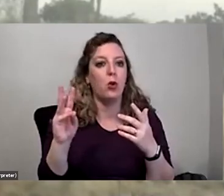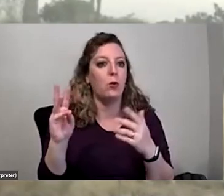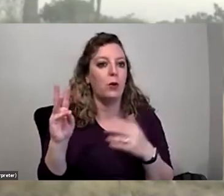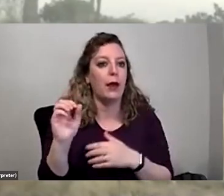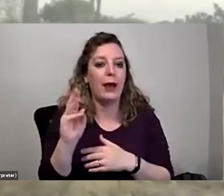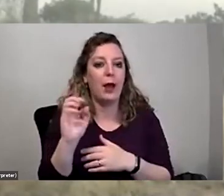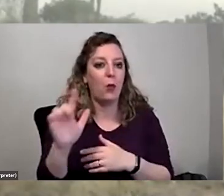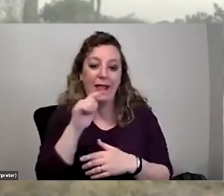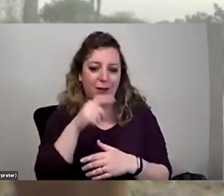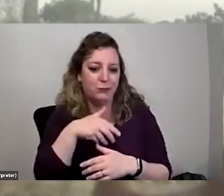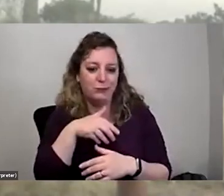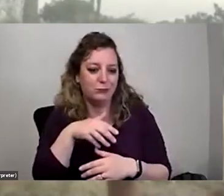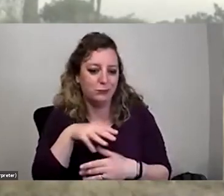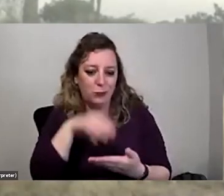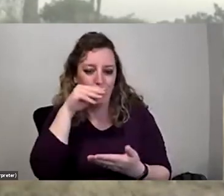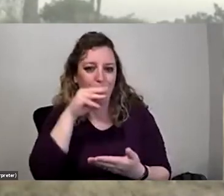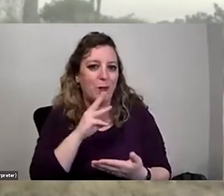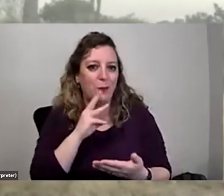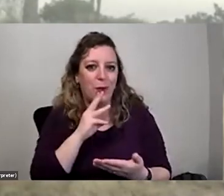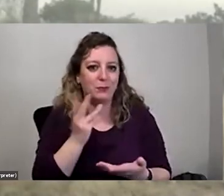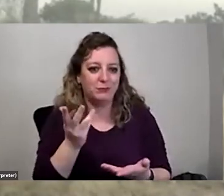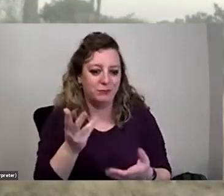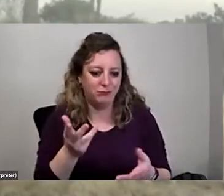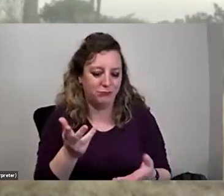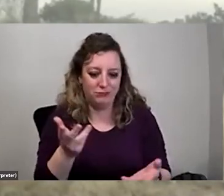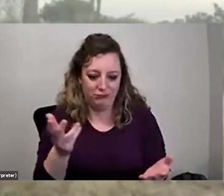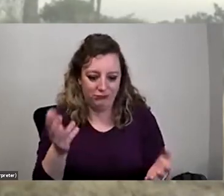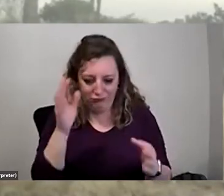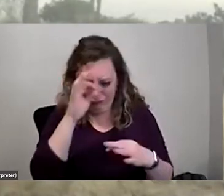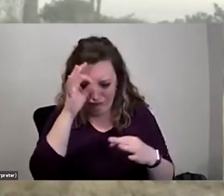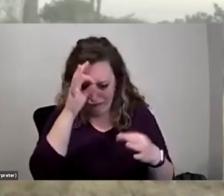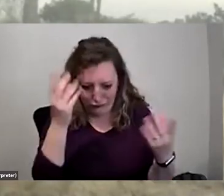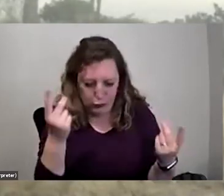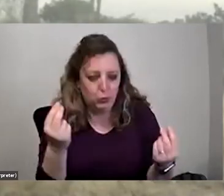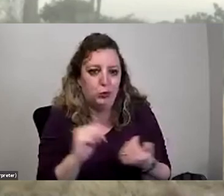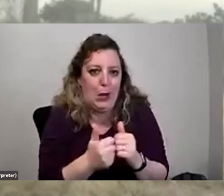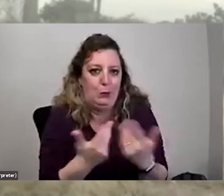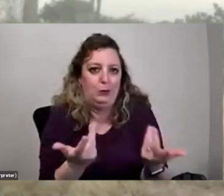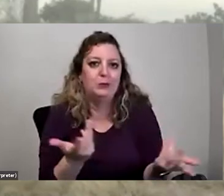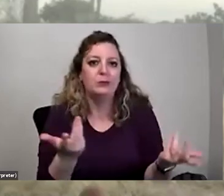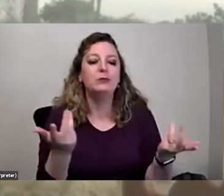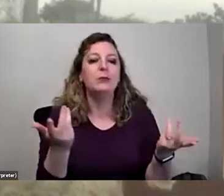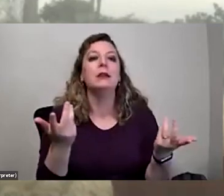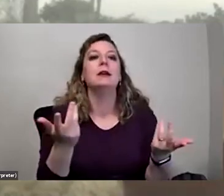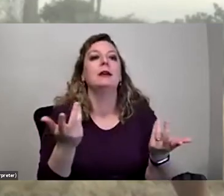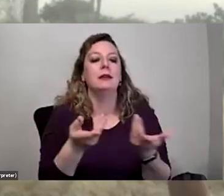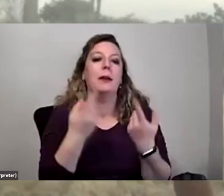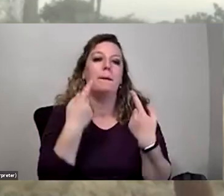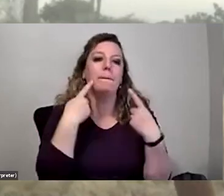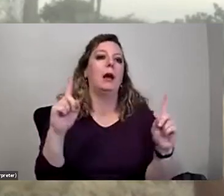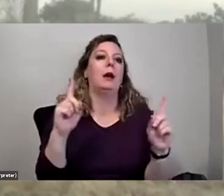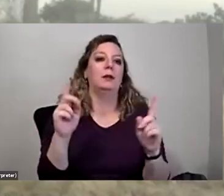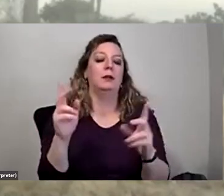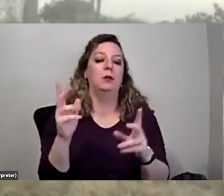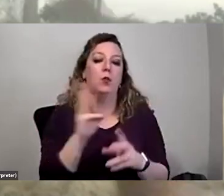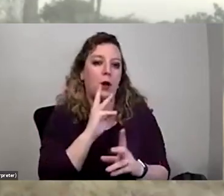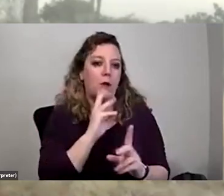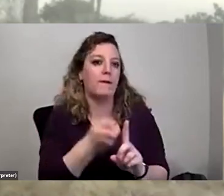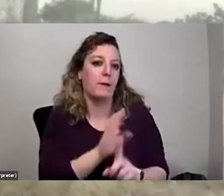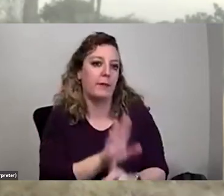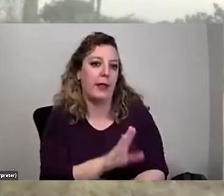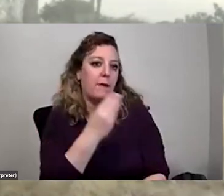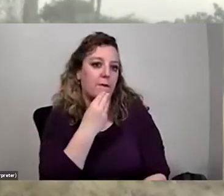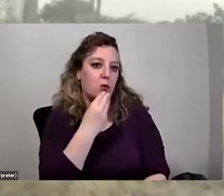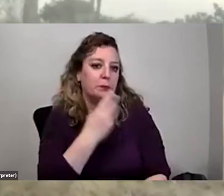They don't drink liquid water. You can put a dish of water out and they wouldn't really know what to do with it because they are so efficient at getting all the water they need